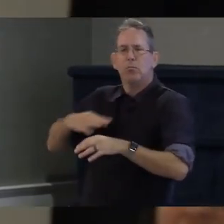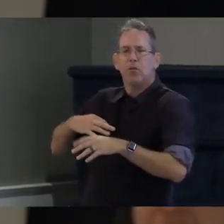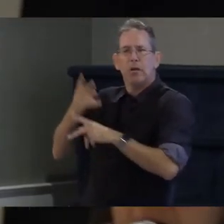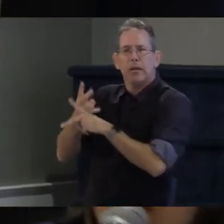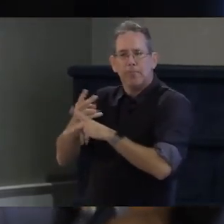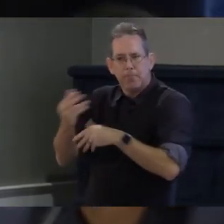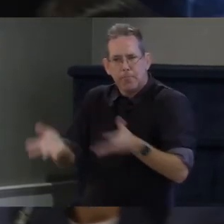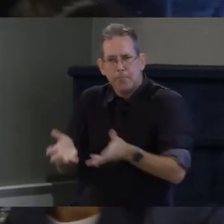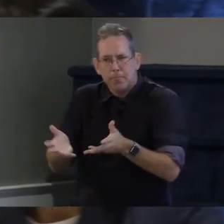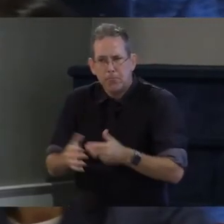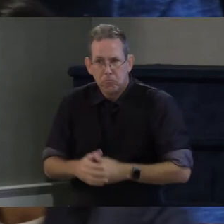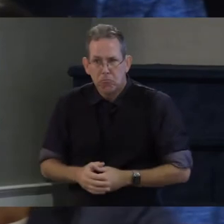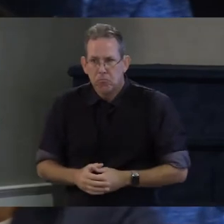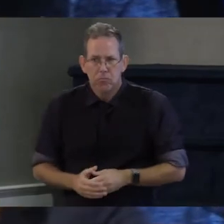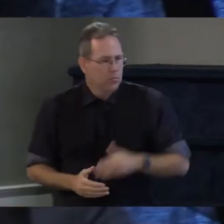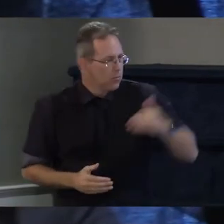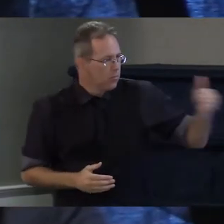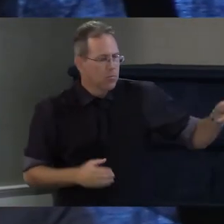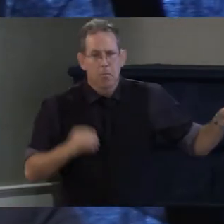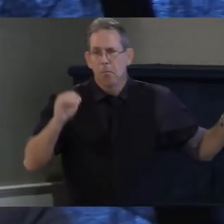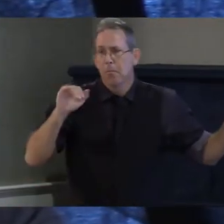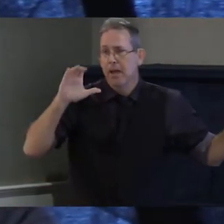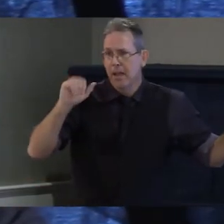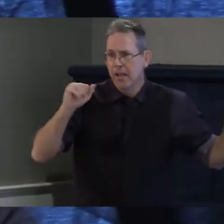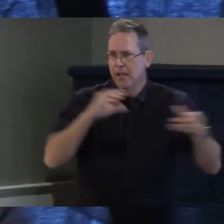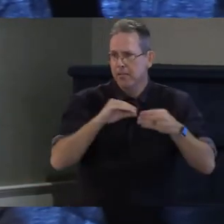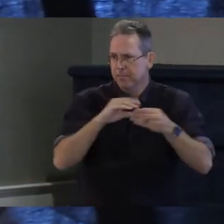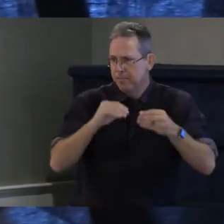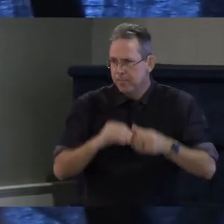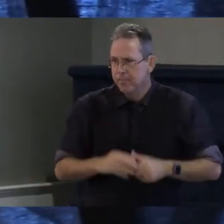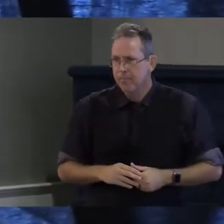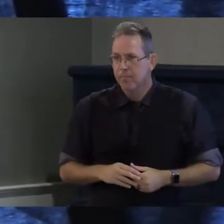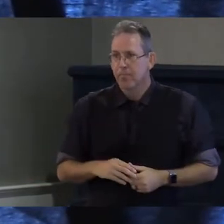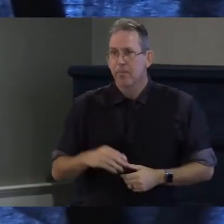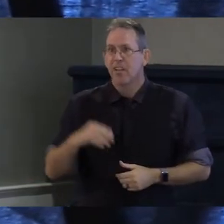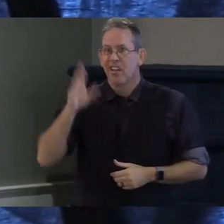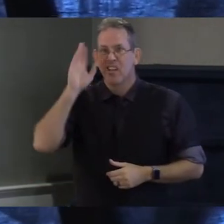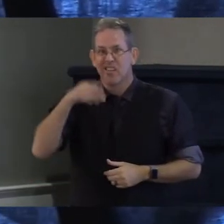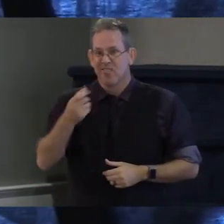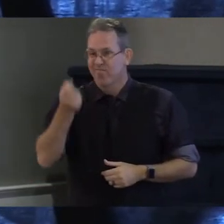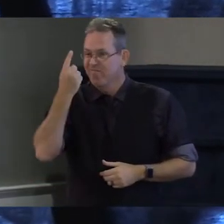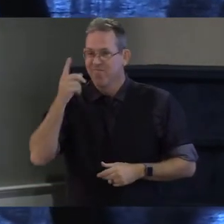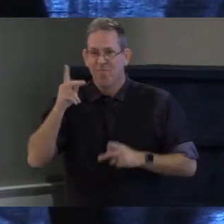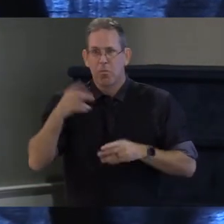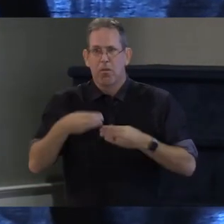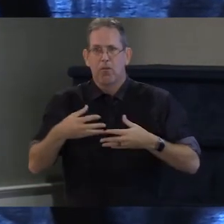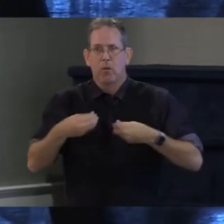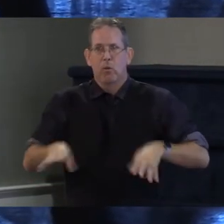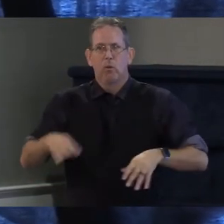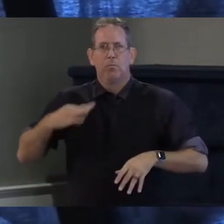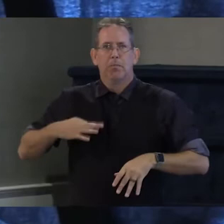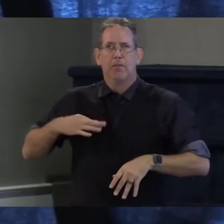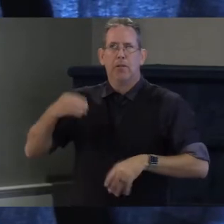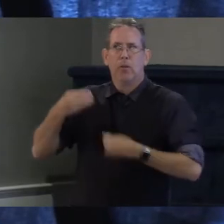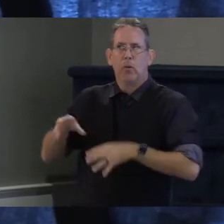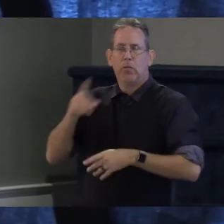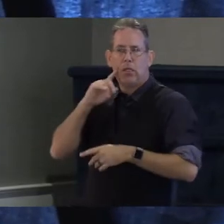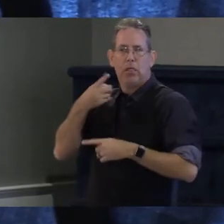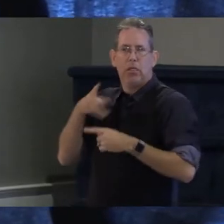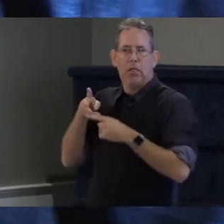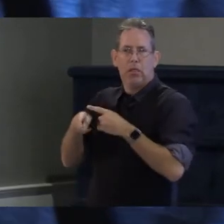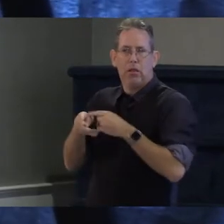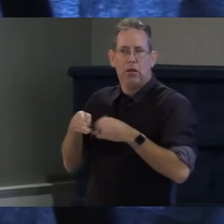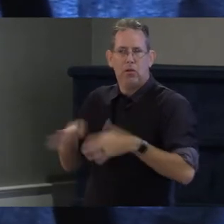ssdi and um ssi benefits as you all know it's a significant barrier for folks